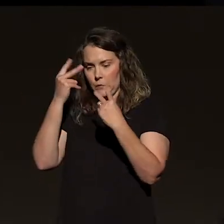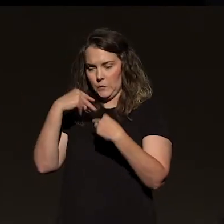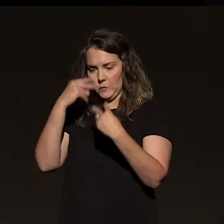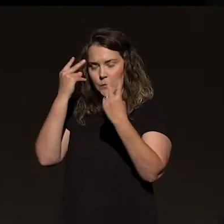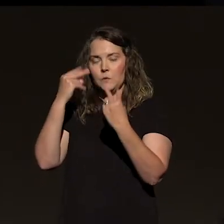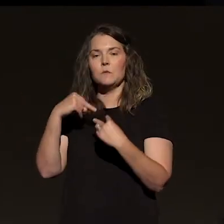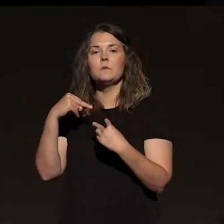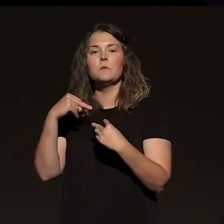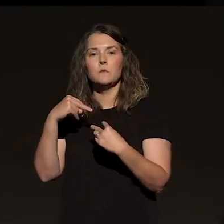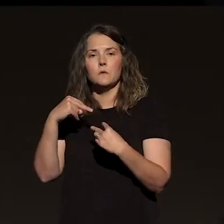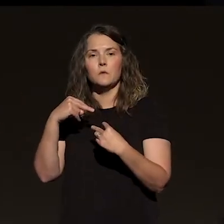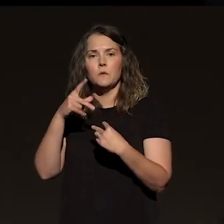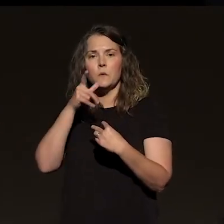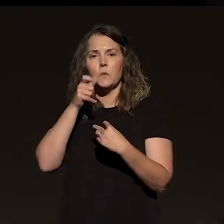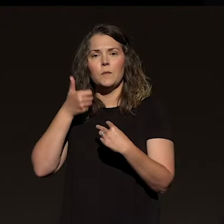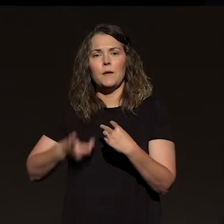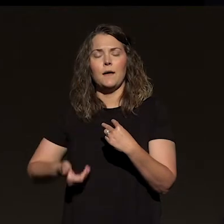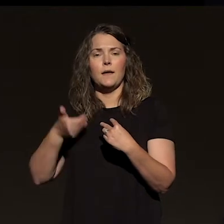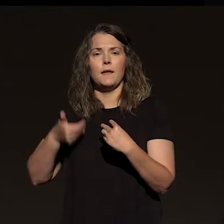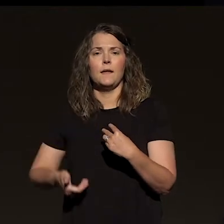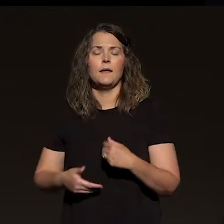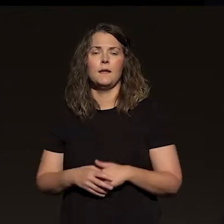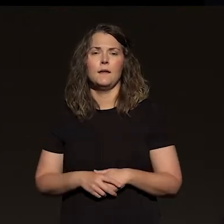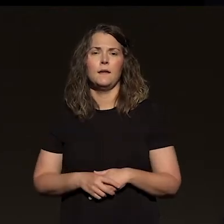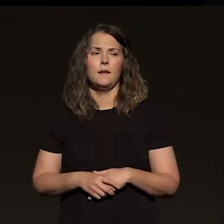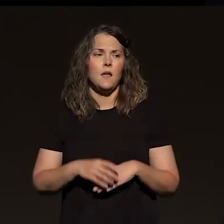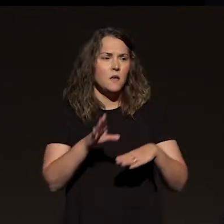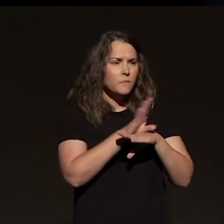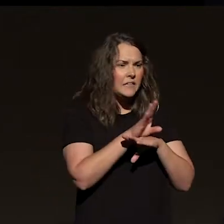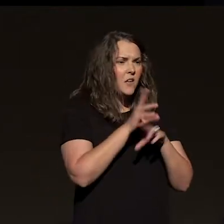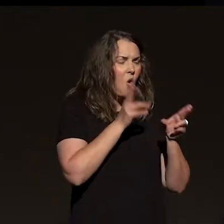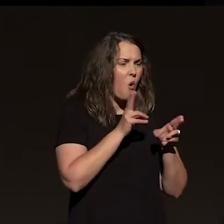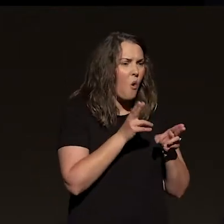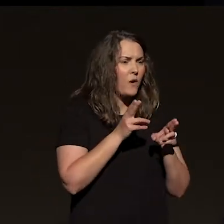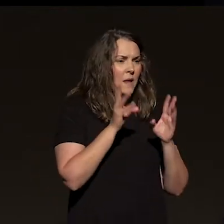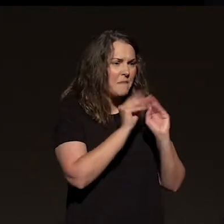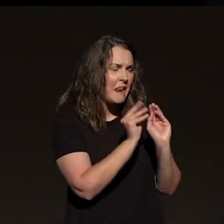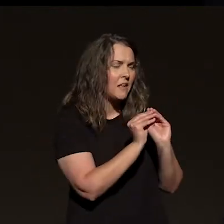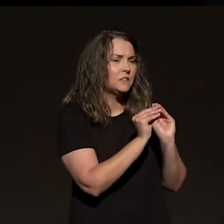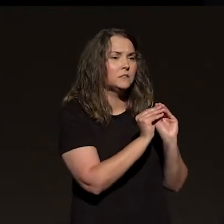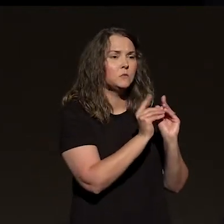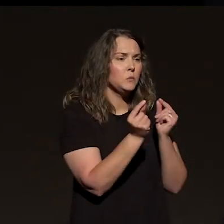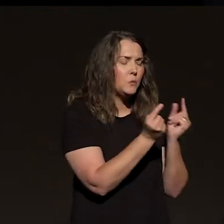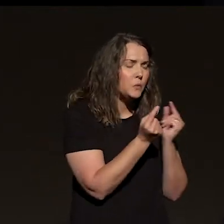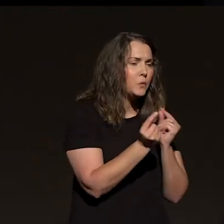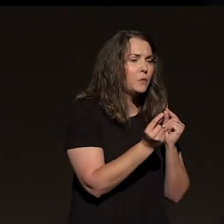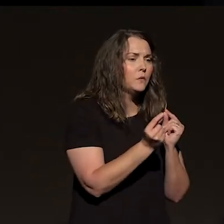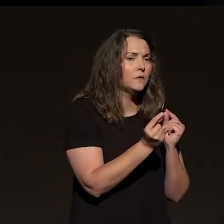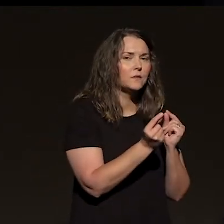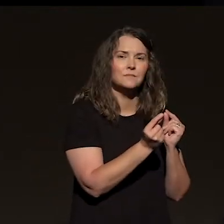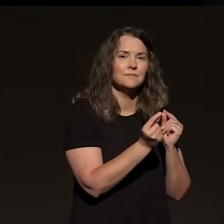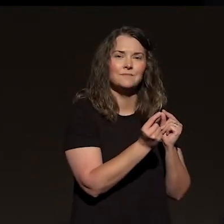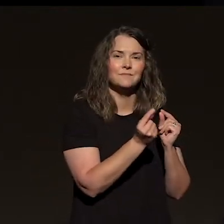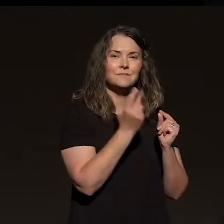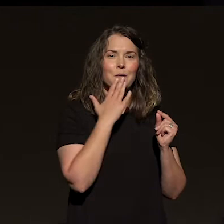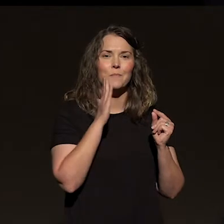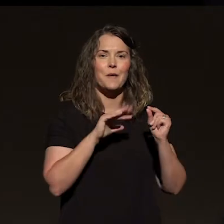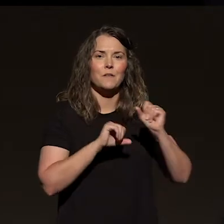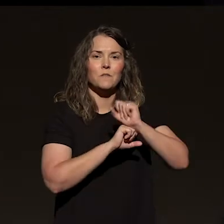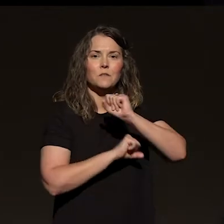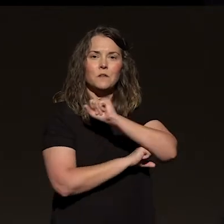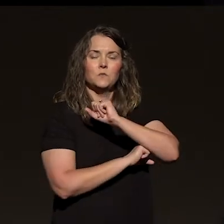the mirror. And you're like, who am I? I'm busy and hurry and meetings. It's a bad foundation.